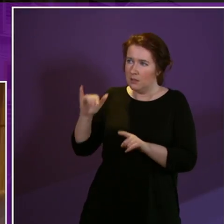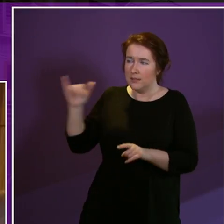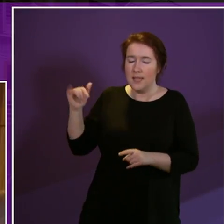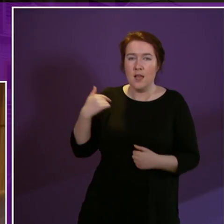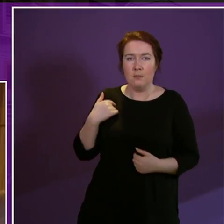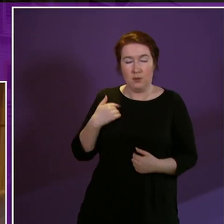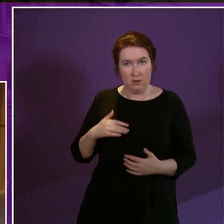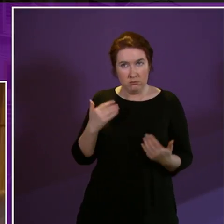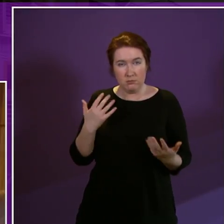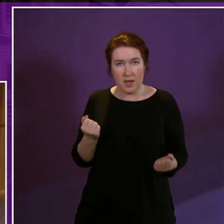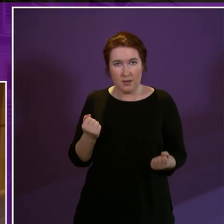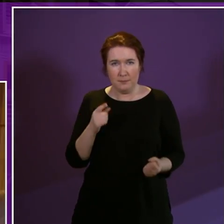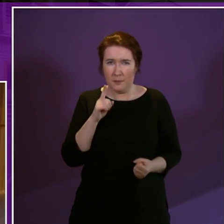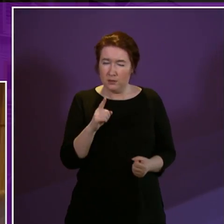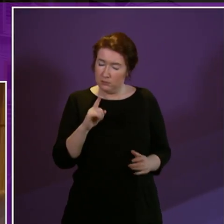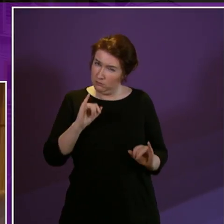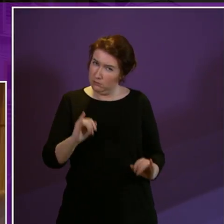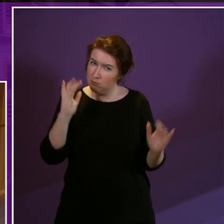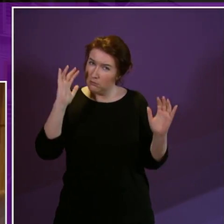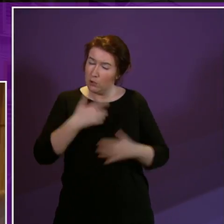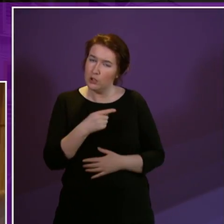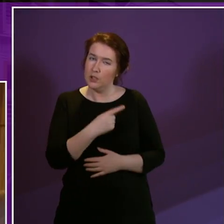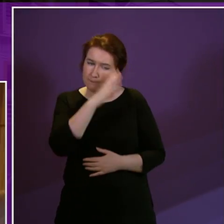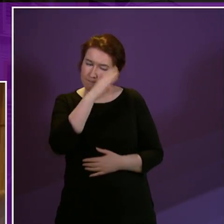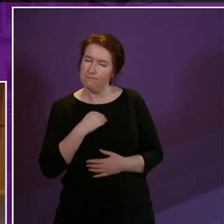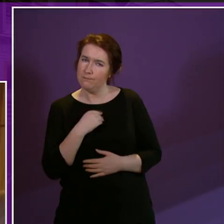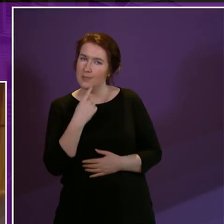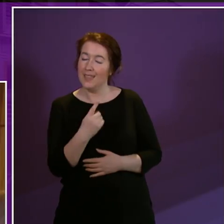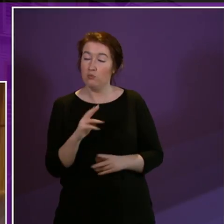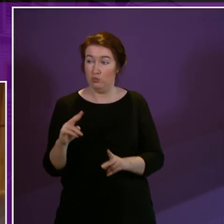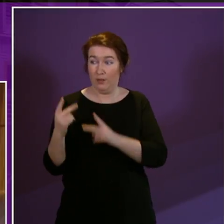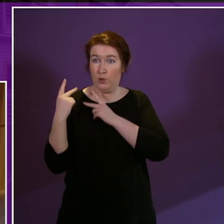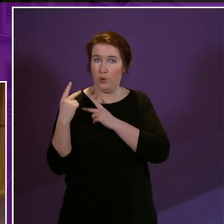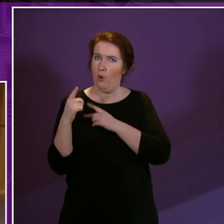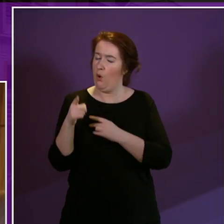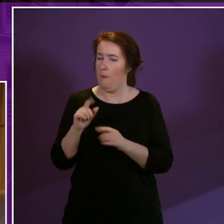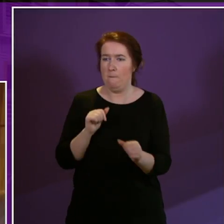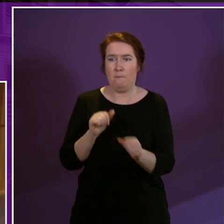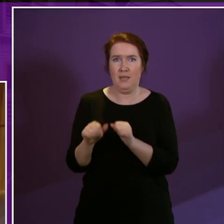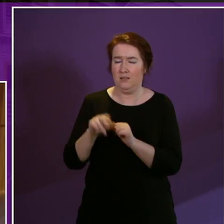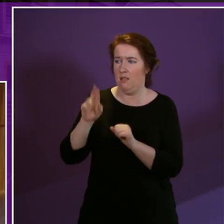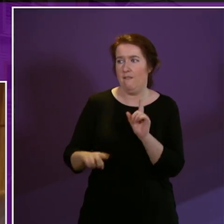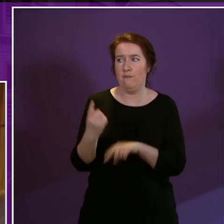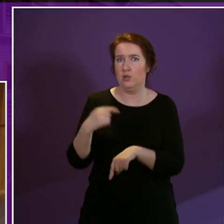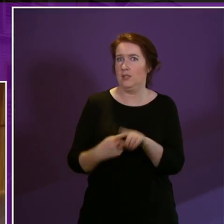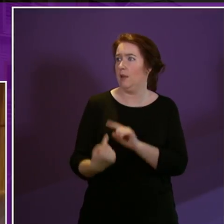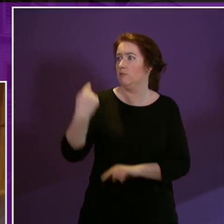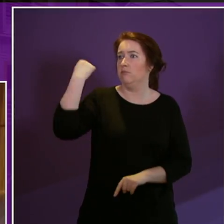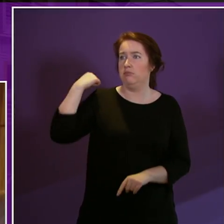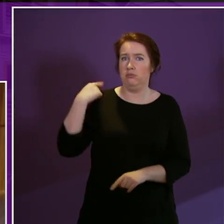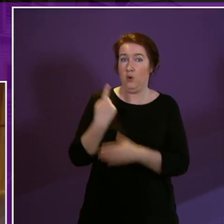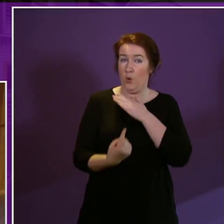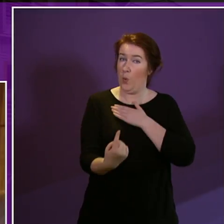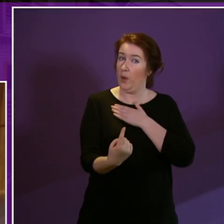but more concerning though was that she informed me that the review had been much better than the last one which she'd attended